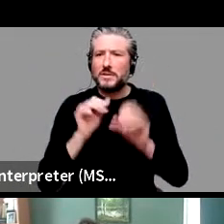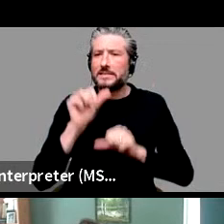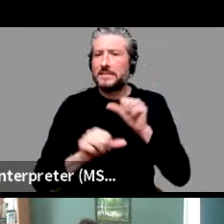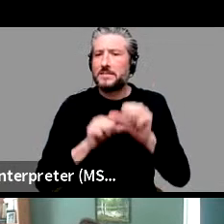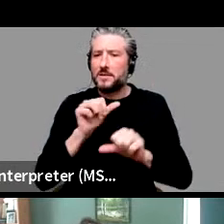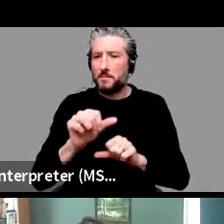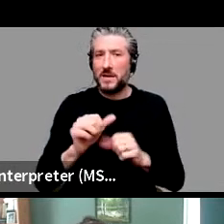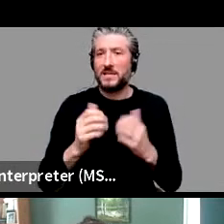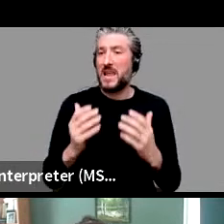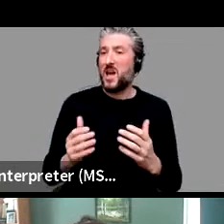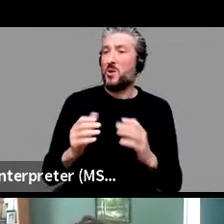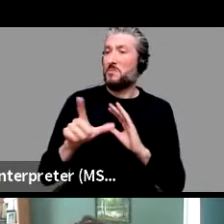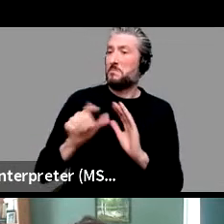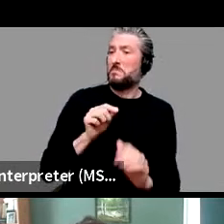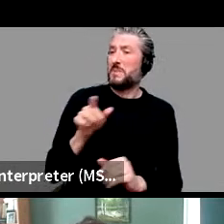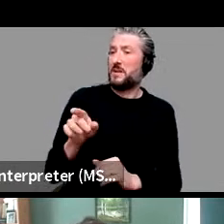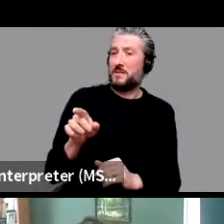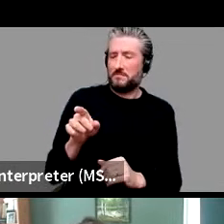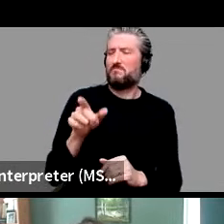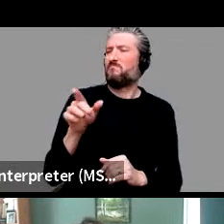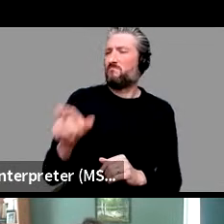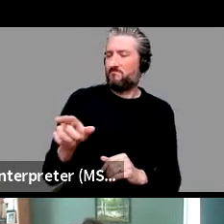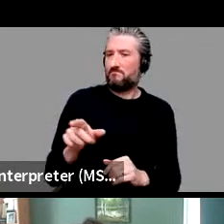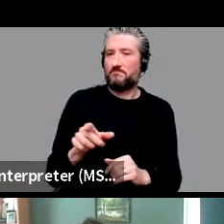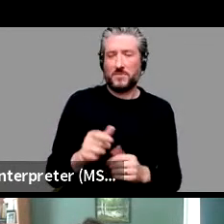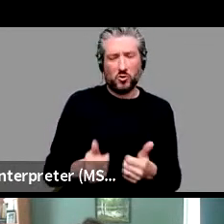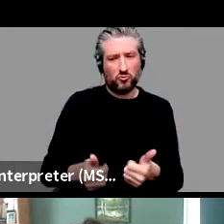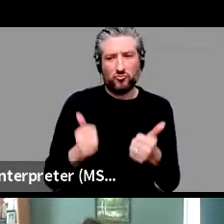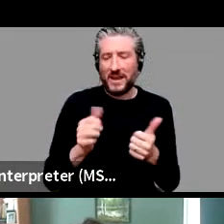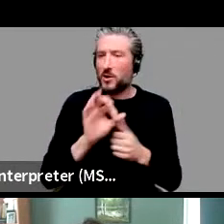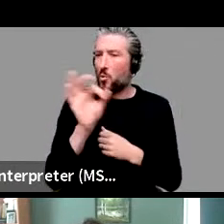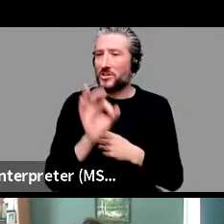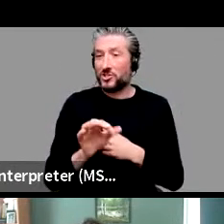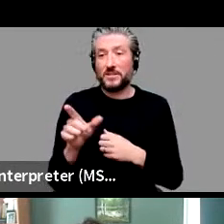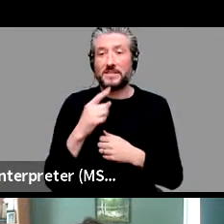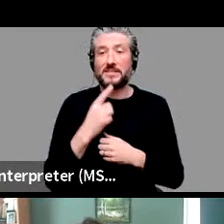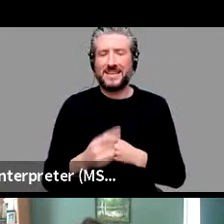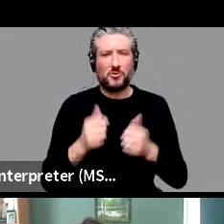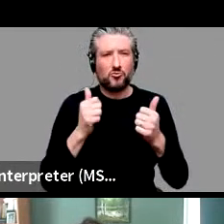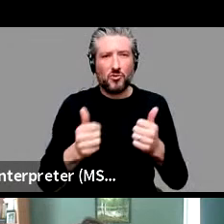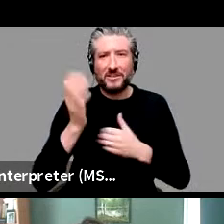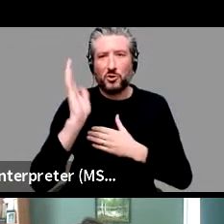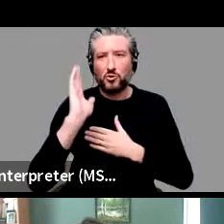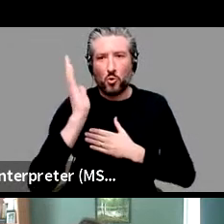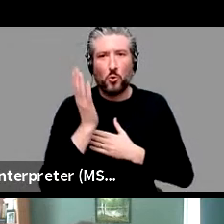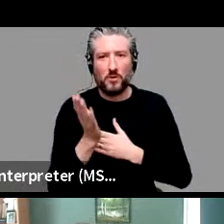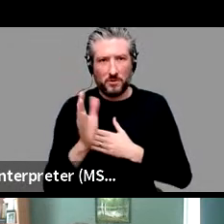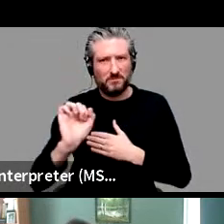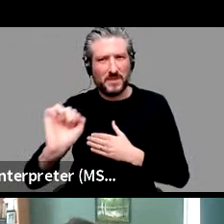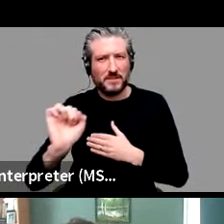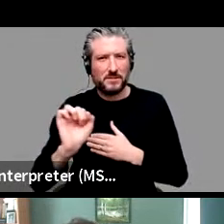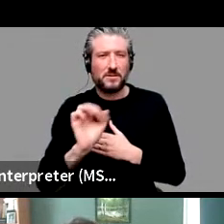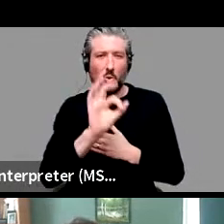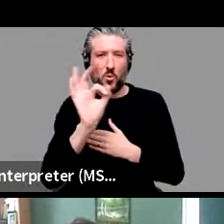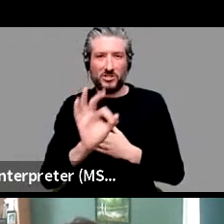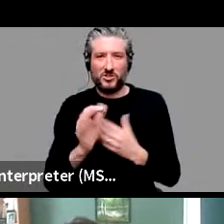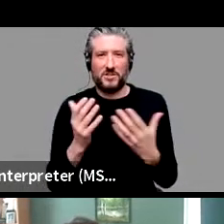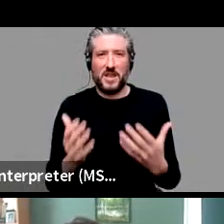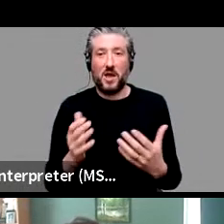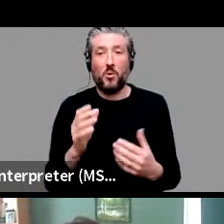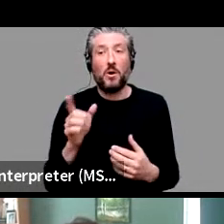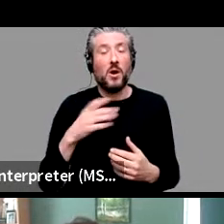Jang. I'll, just kind of paraphrase, but he says, it's a great talk person. Thanks a lot. Um, he says he sort of basically just asking, um,